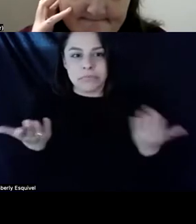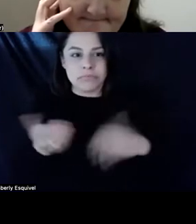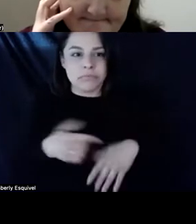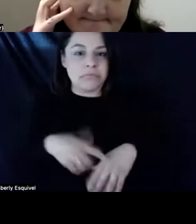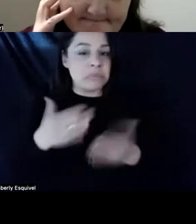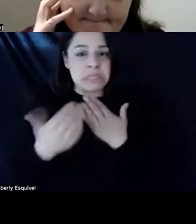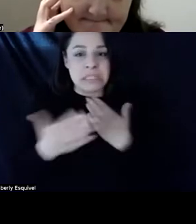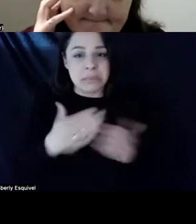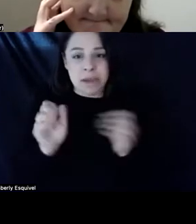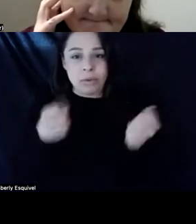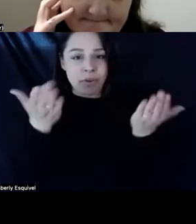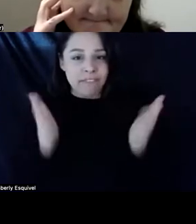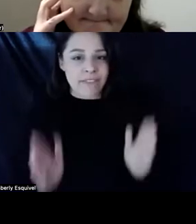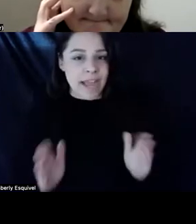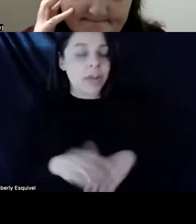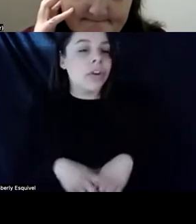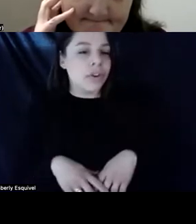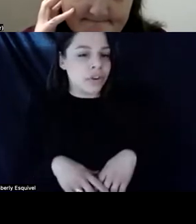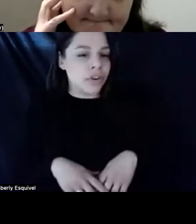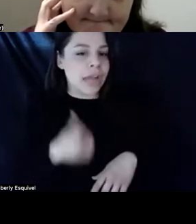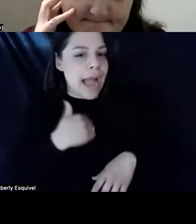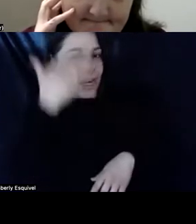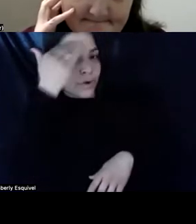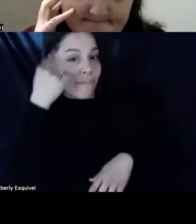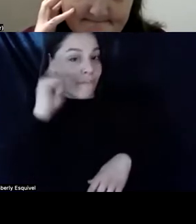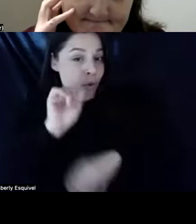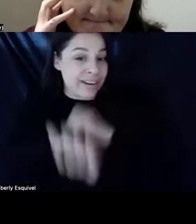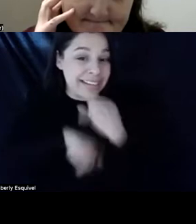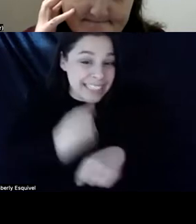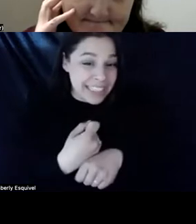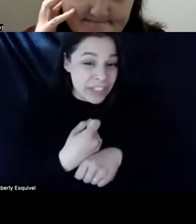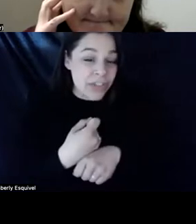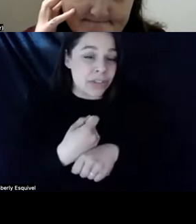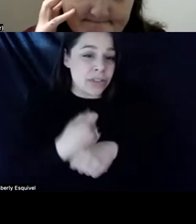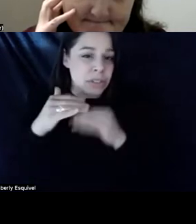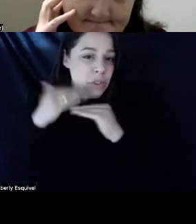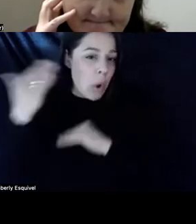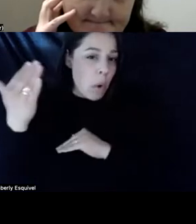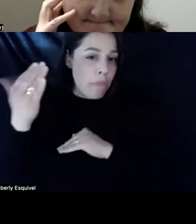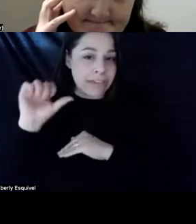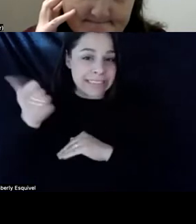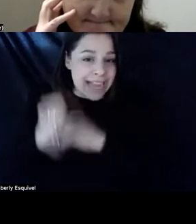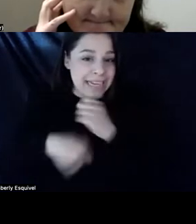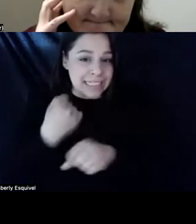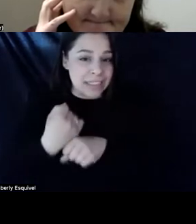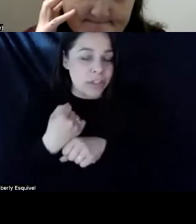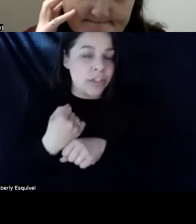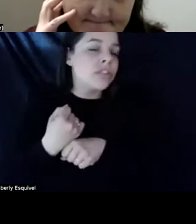Okay. So I know, uh, for years, perhaps over a decade, I've been going to